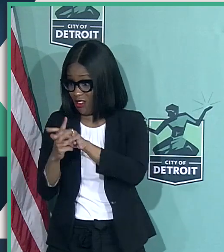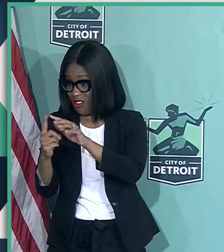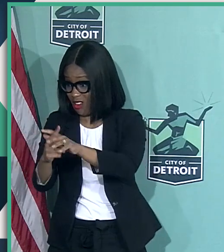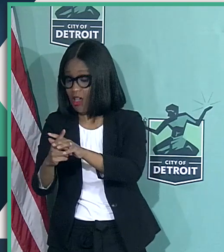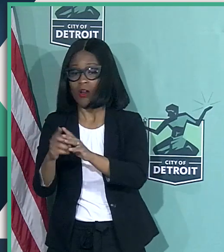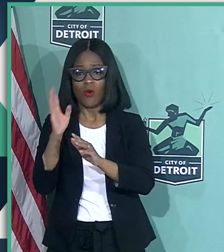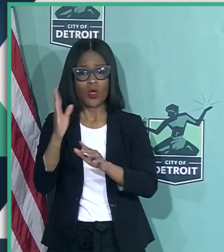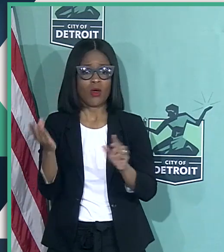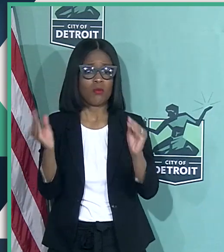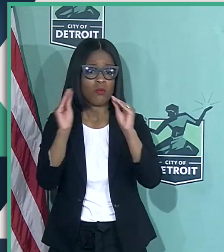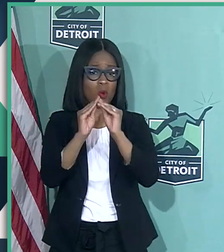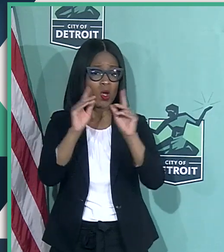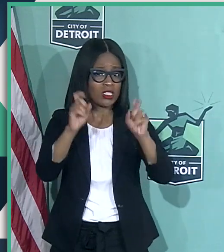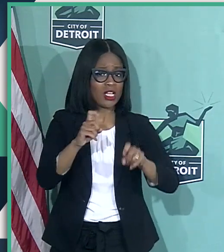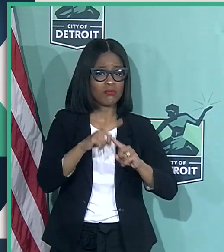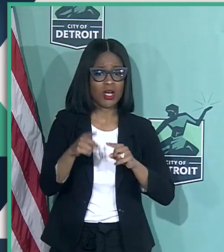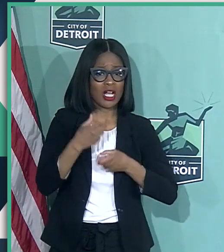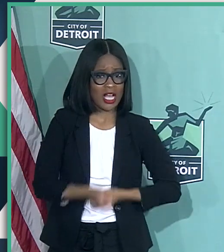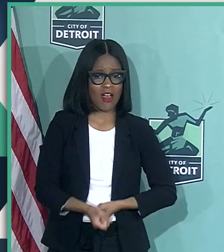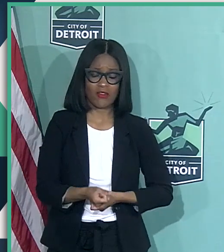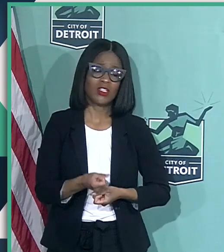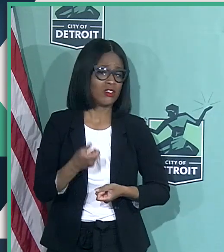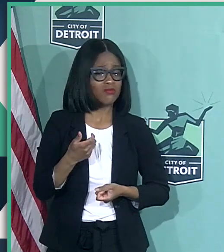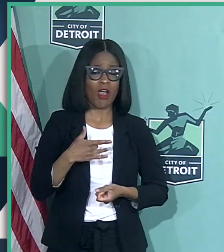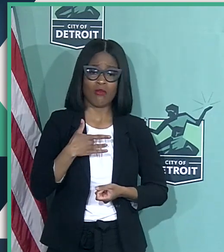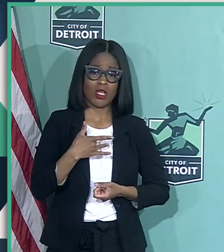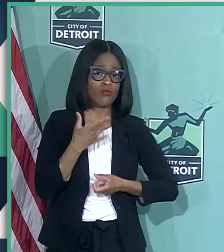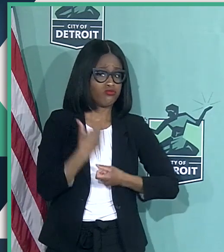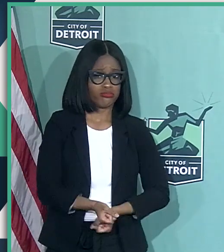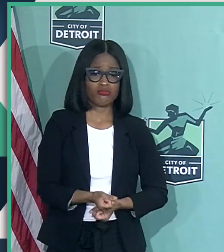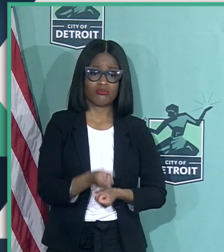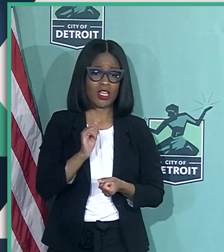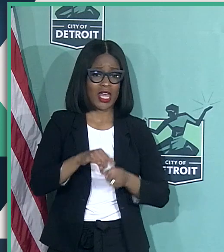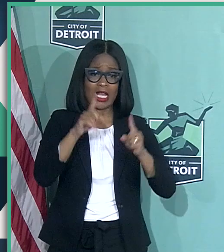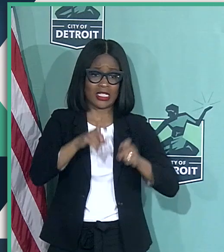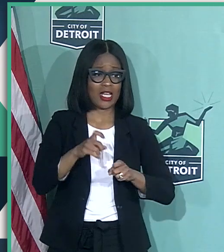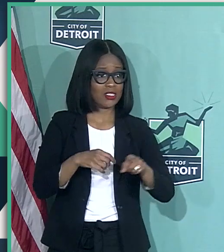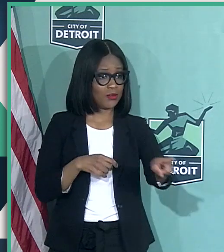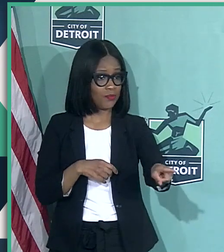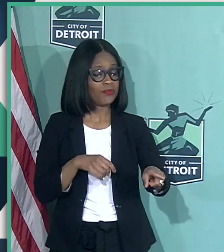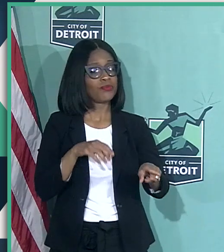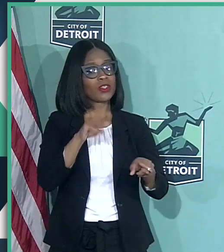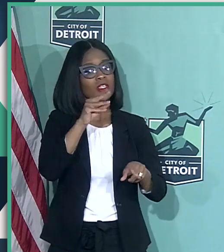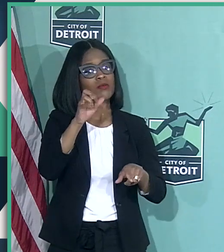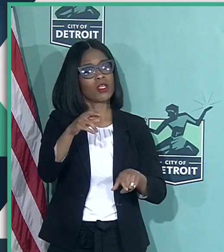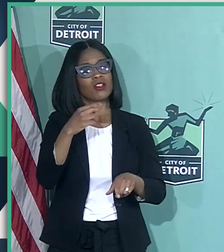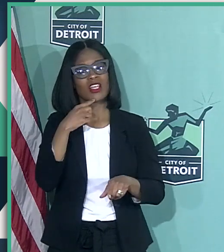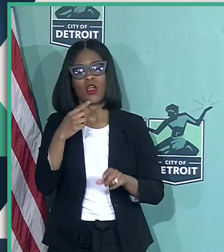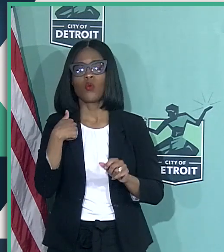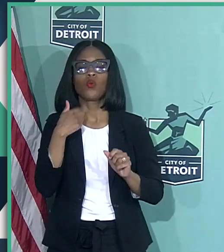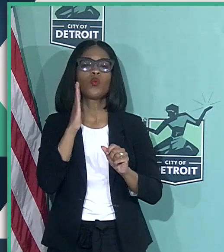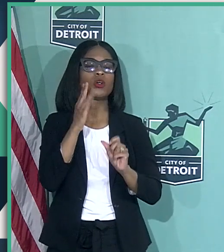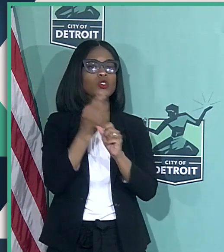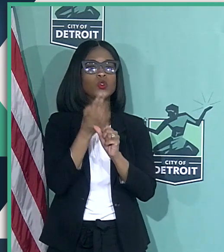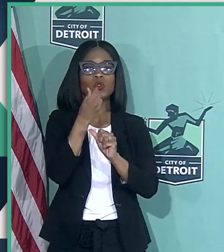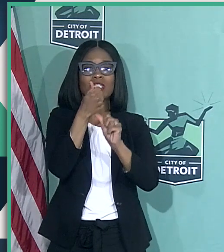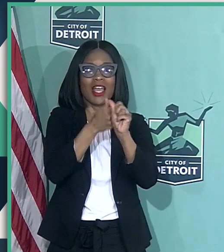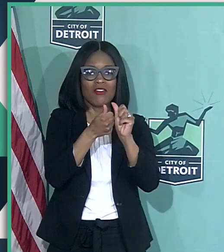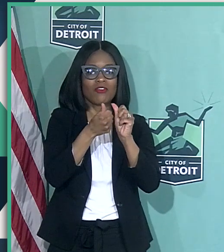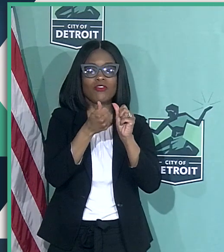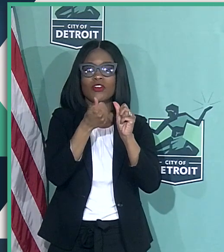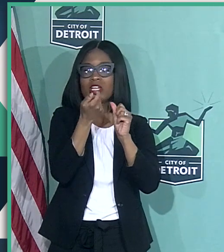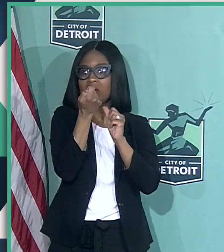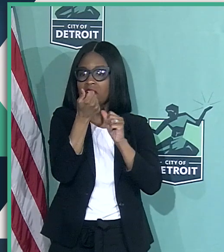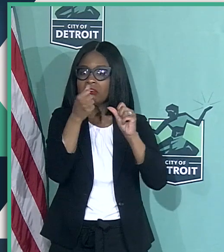But in terms of confidence level, they're extremely confident. We're going to continue to review every bit of science on every test, but